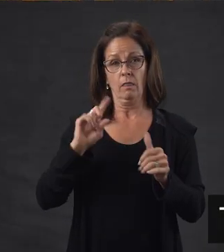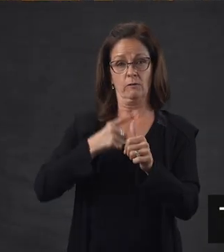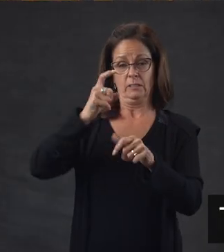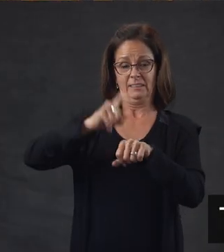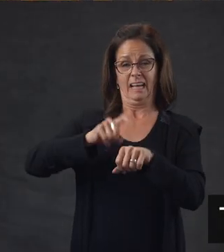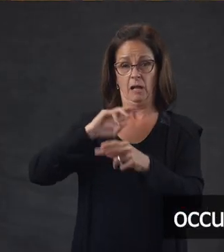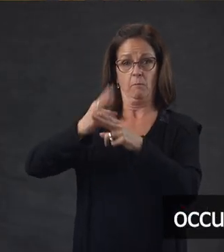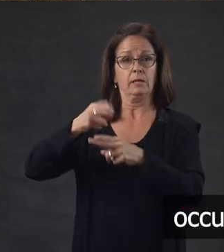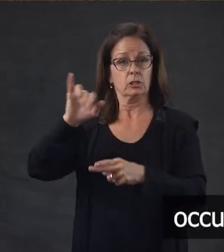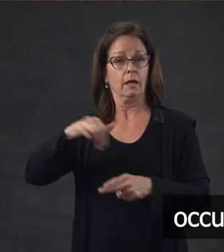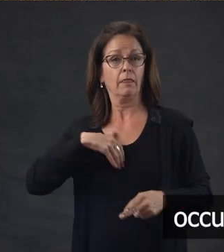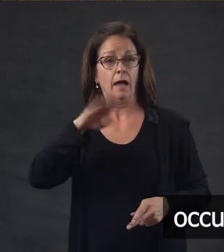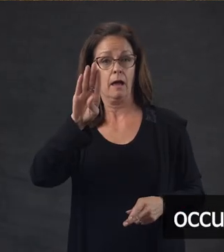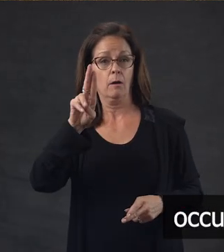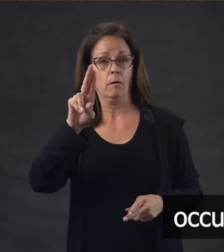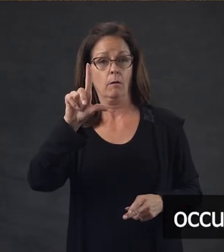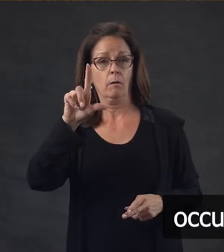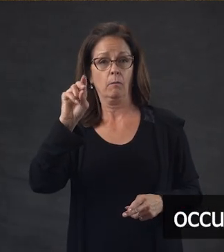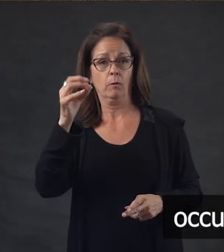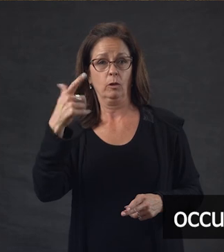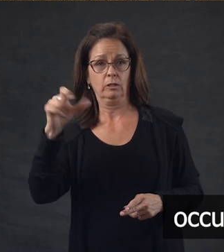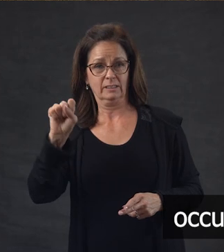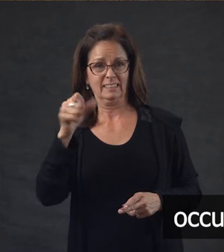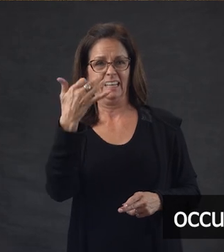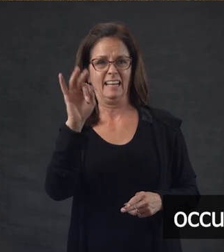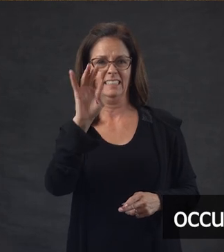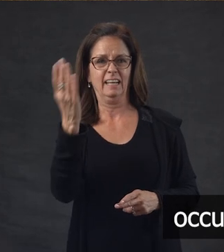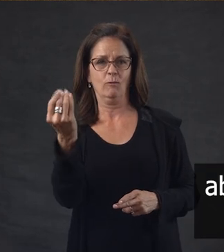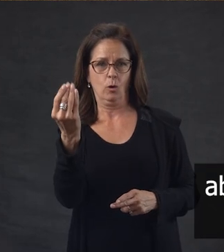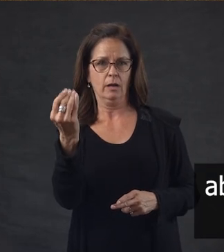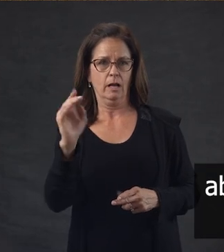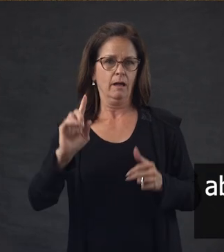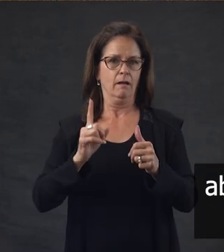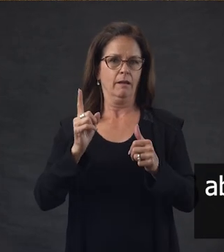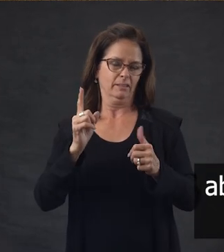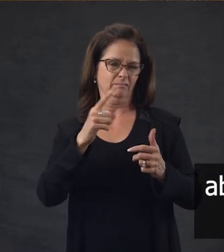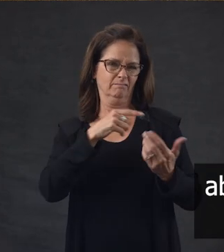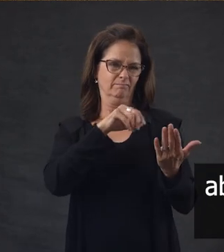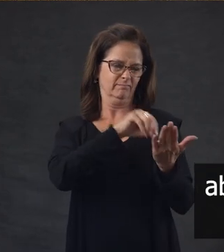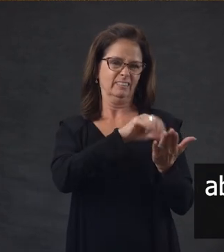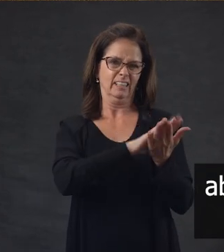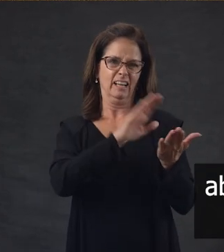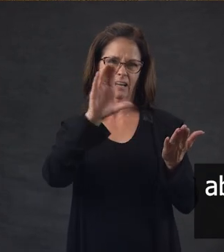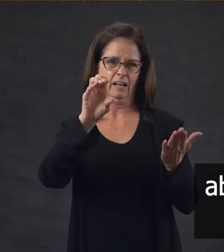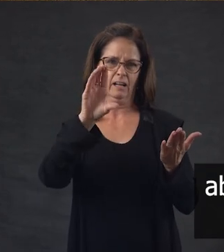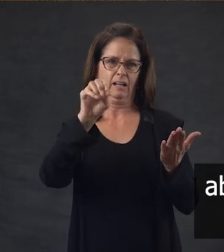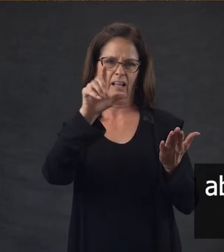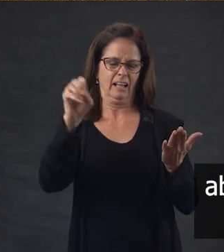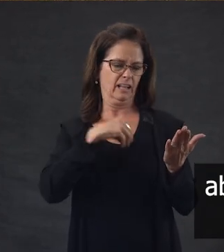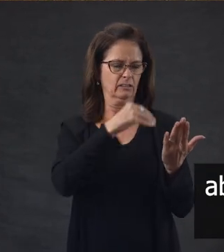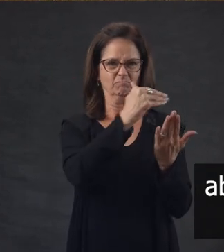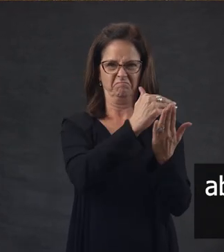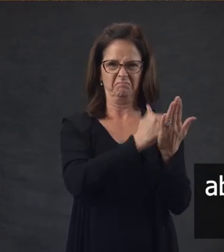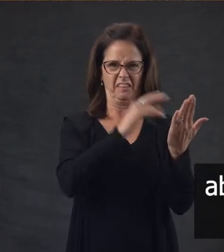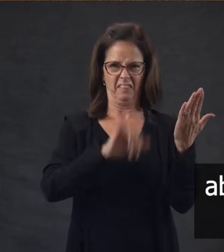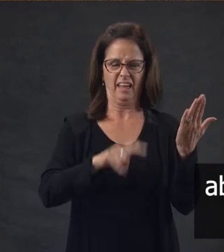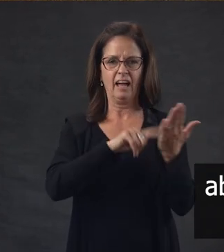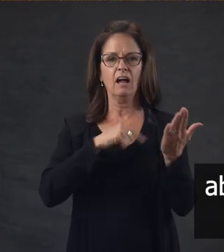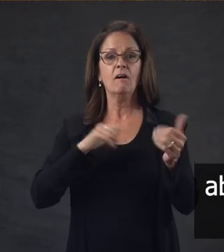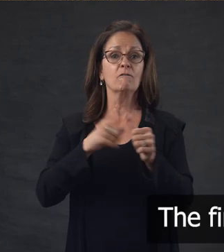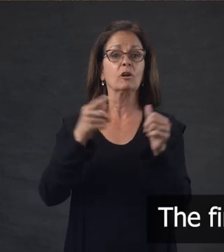mention of a Bulldog occurred in a 1914 Colorado Index article about a Thanksgiving football game between two school teams.